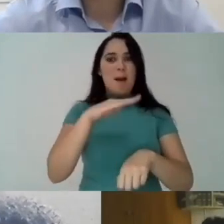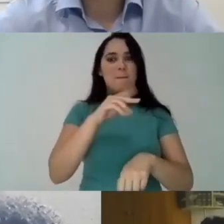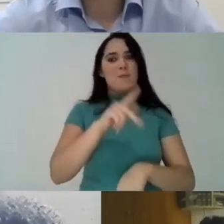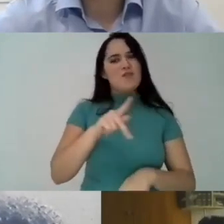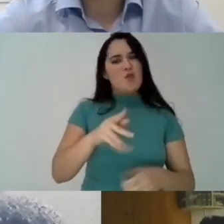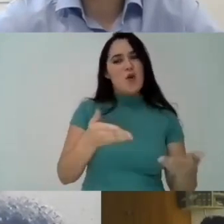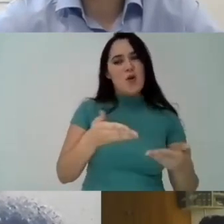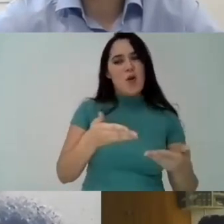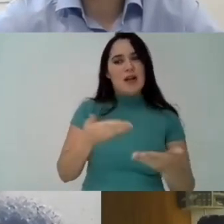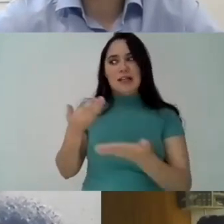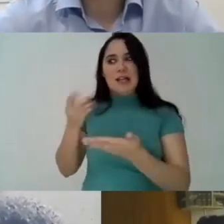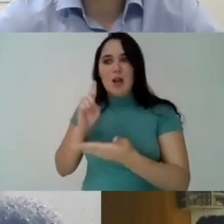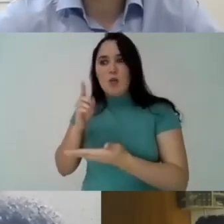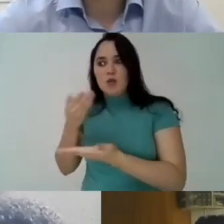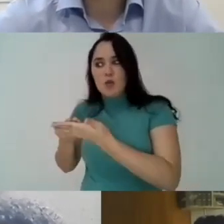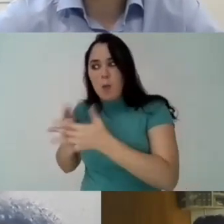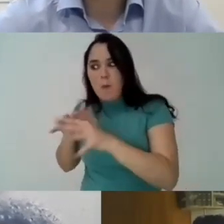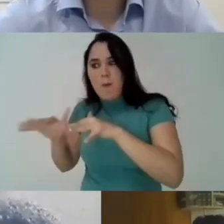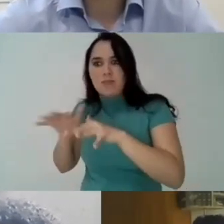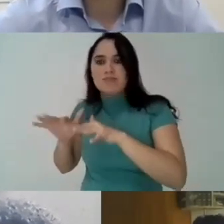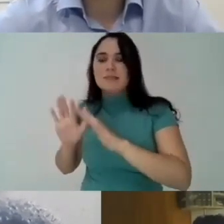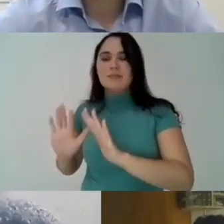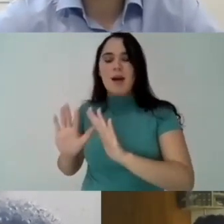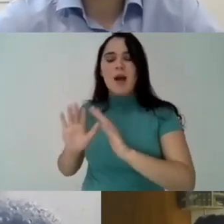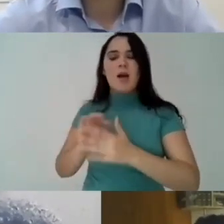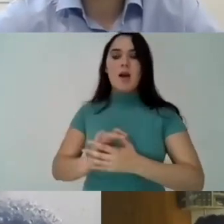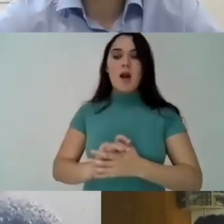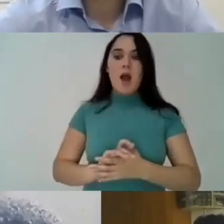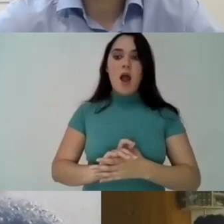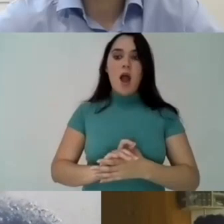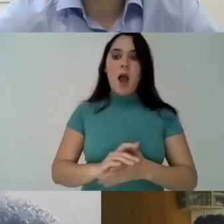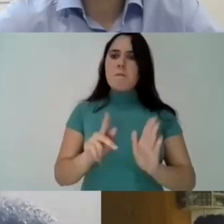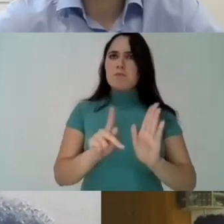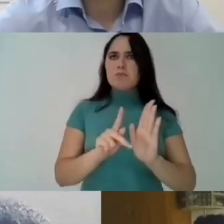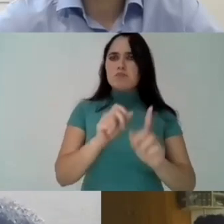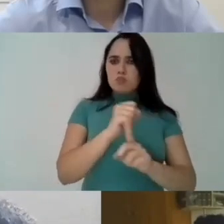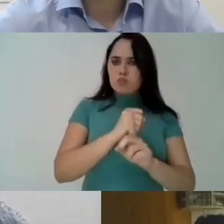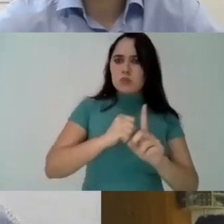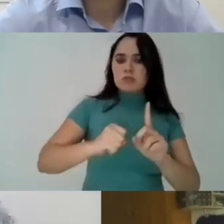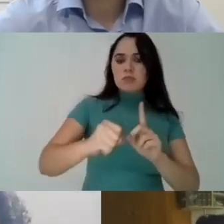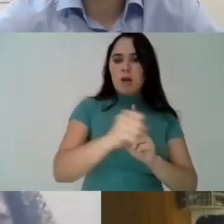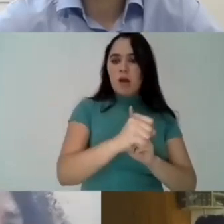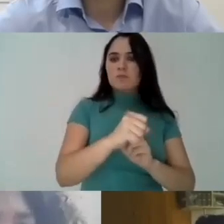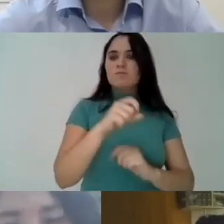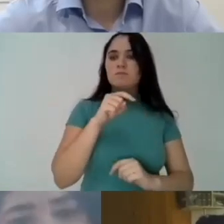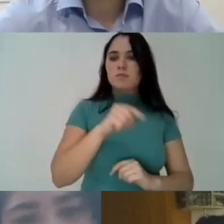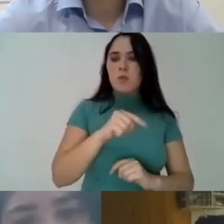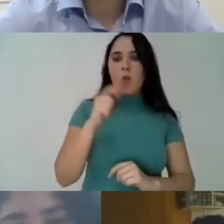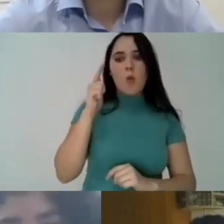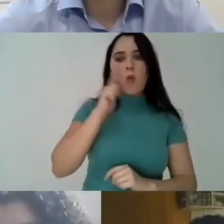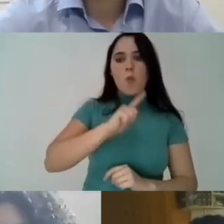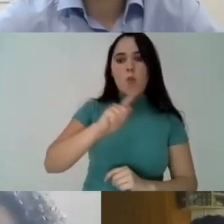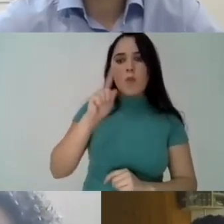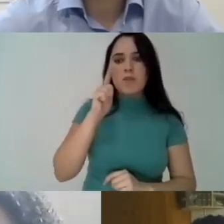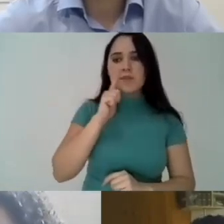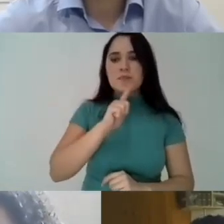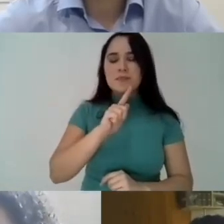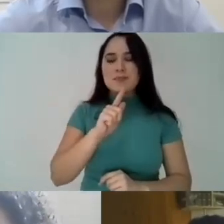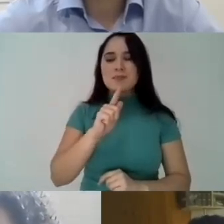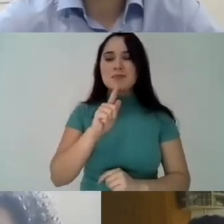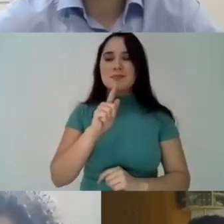changed a bit because now i look at it as a lecturer i believe that the society